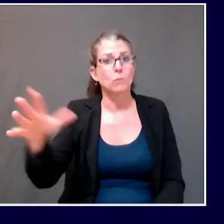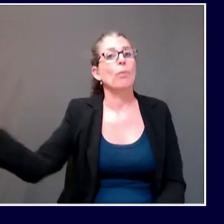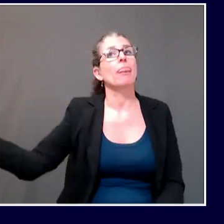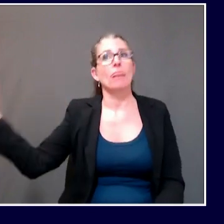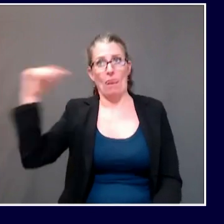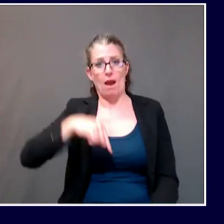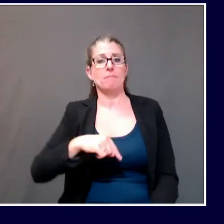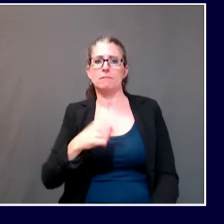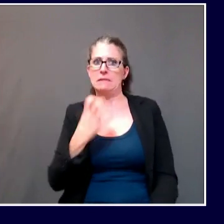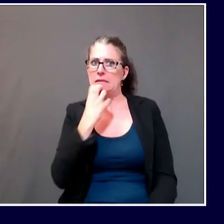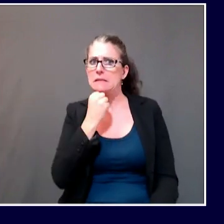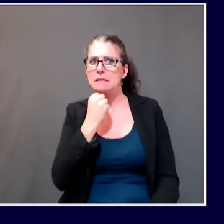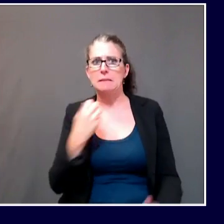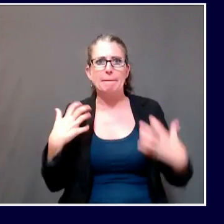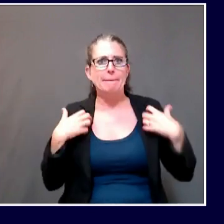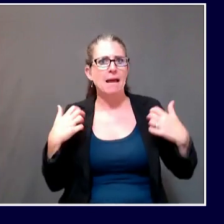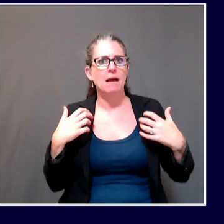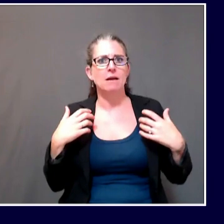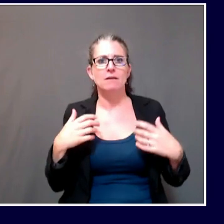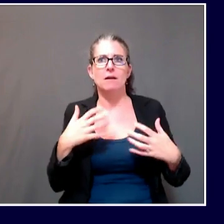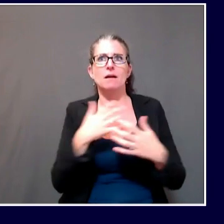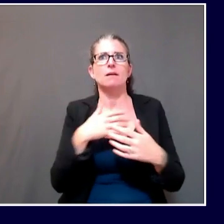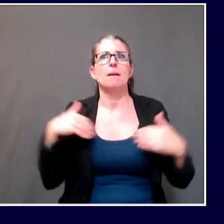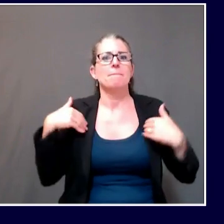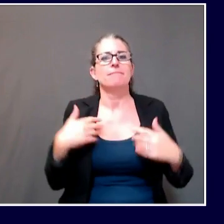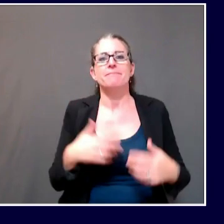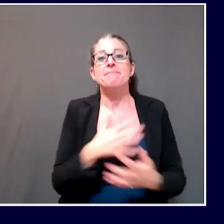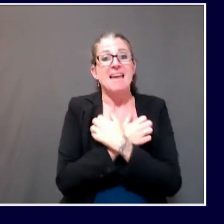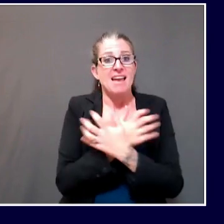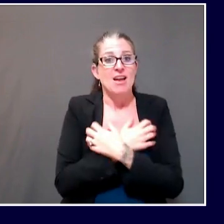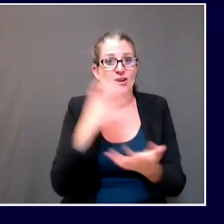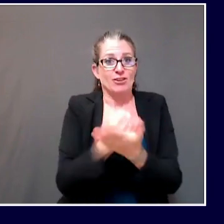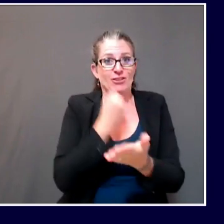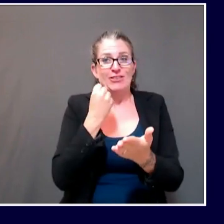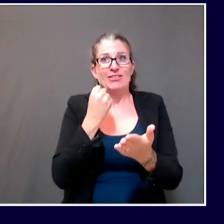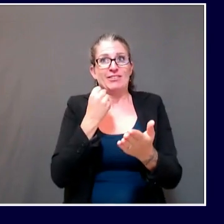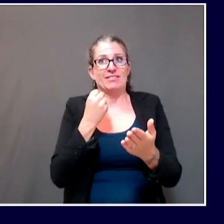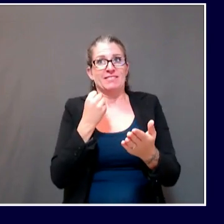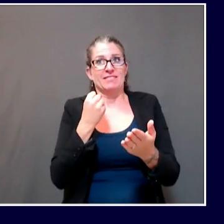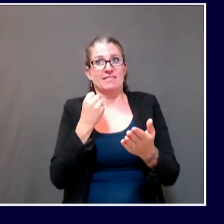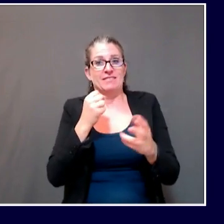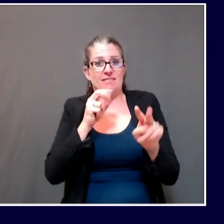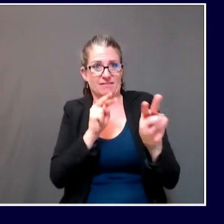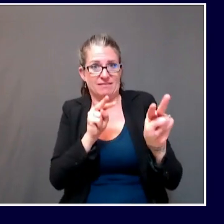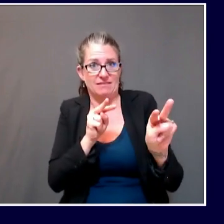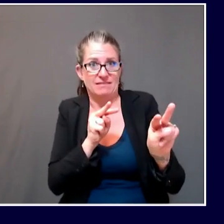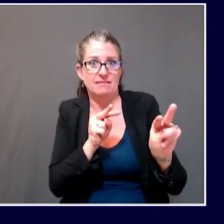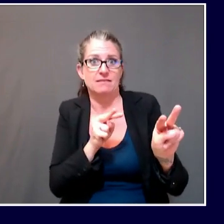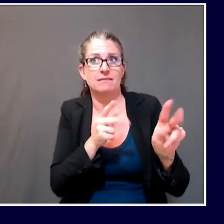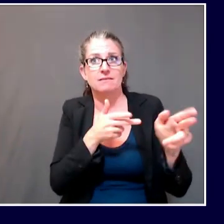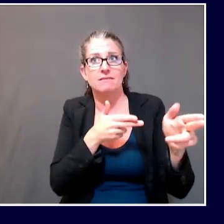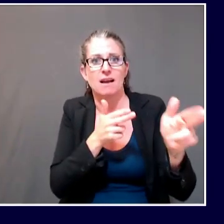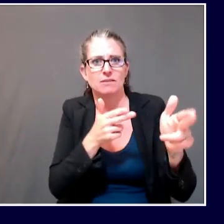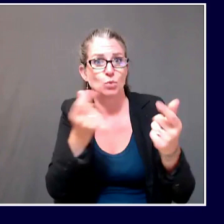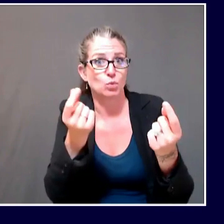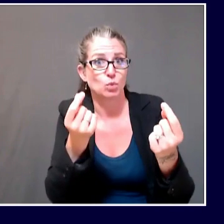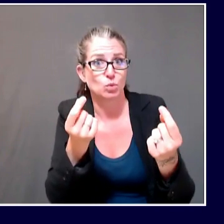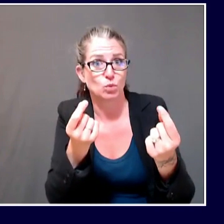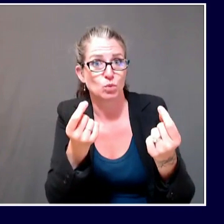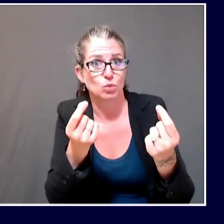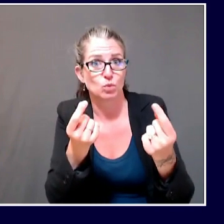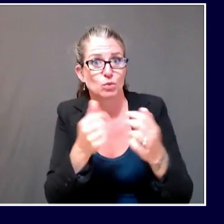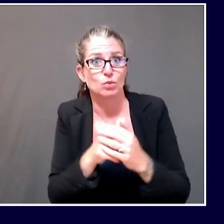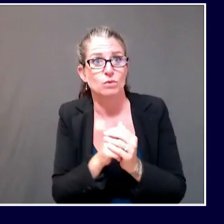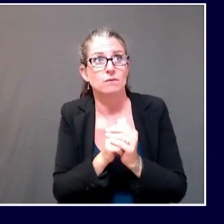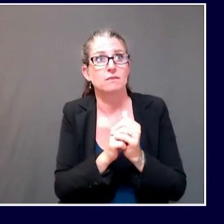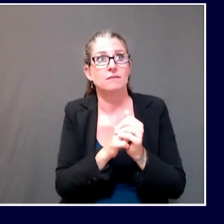there's some kind of plan for. Boy, I think I'm going to defer to Judy Camuso, Commissioner of Inland Fish and Wildlife, but we welcome people to come here and